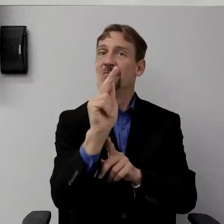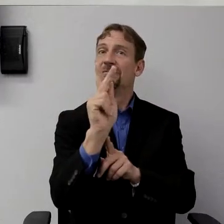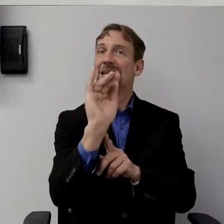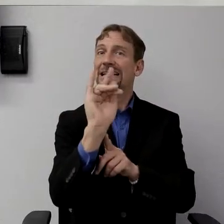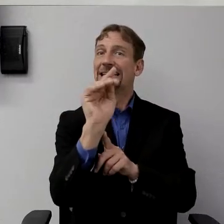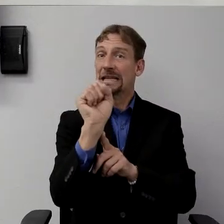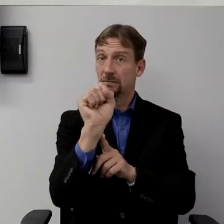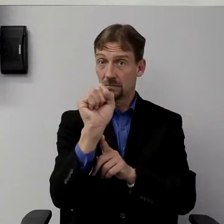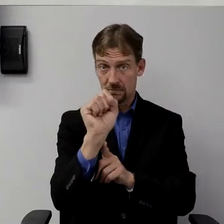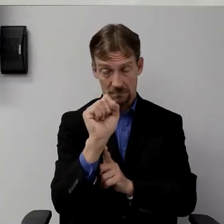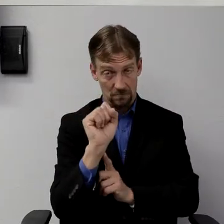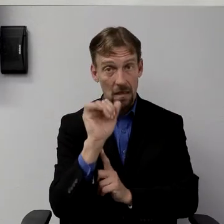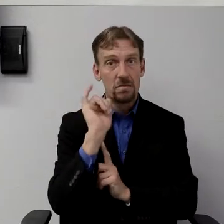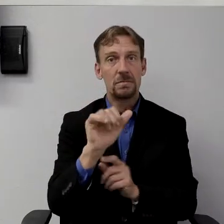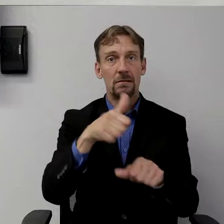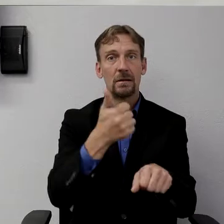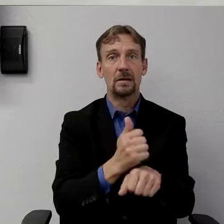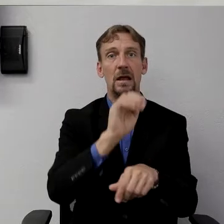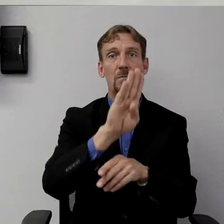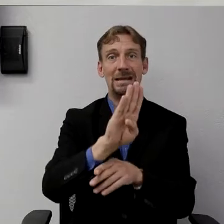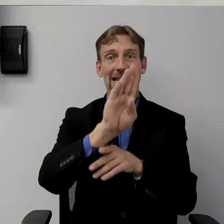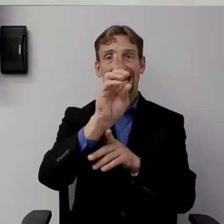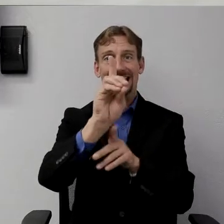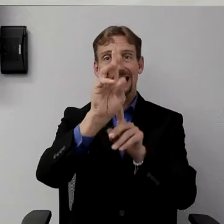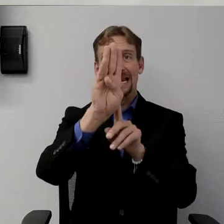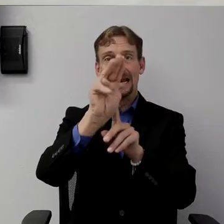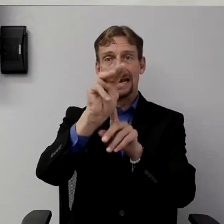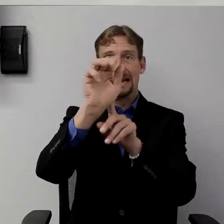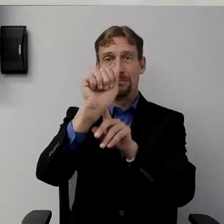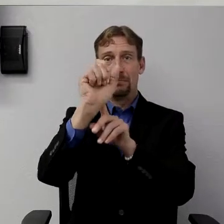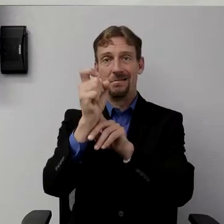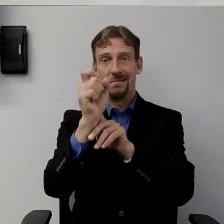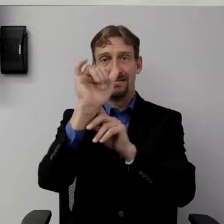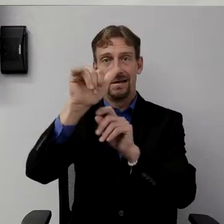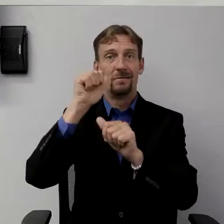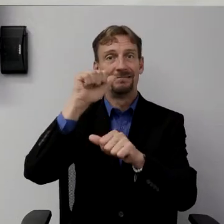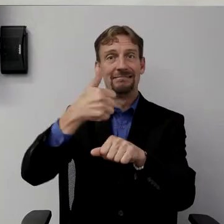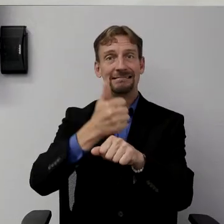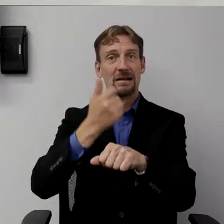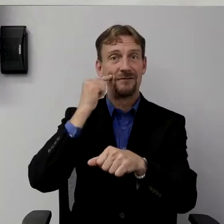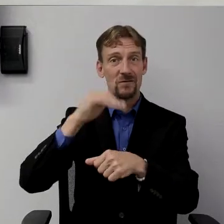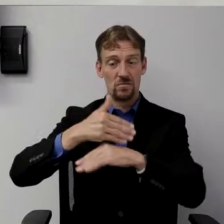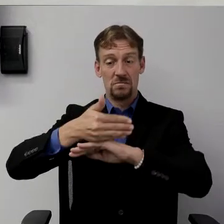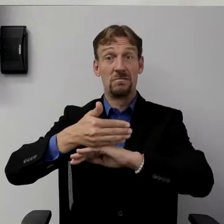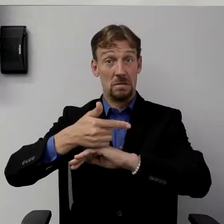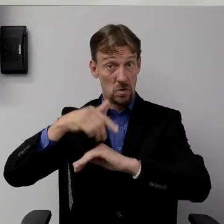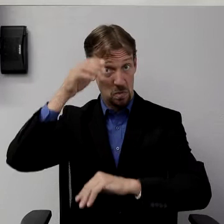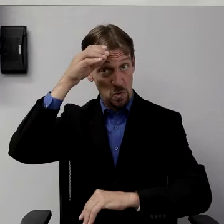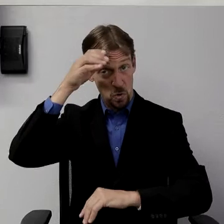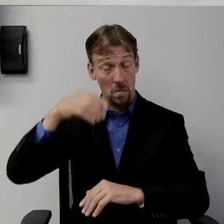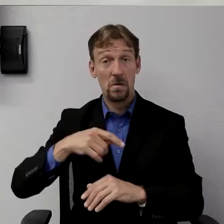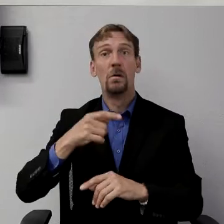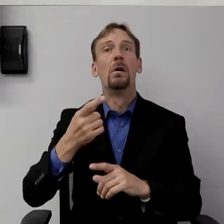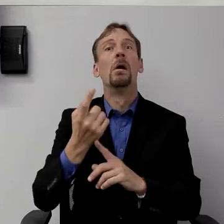call BD Max. And then just this last weekend, we were informed by Abbott Laboratories,